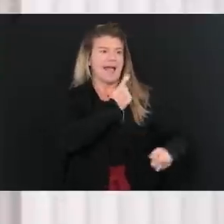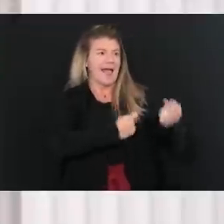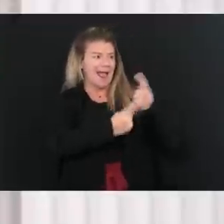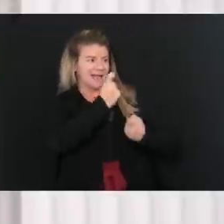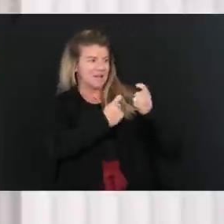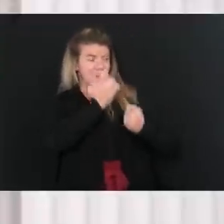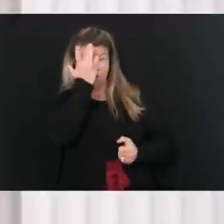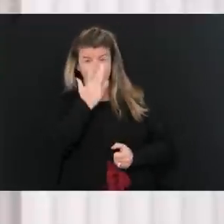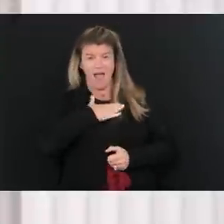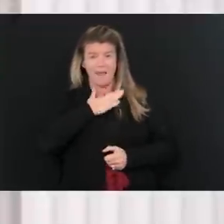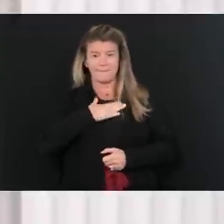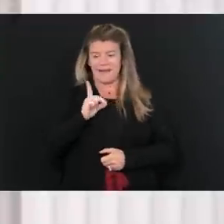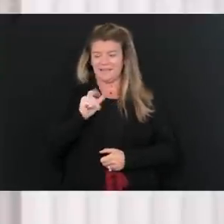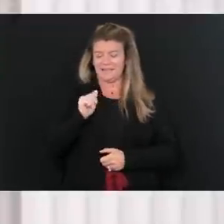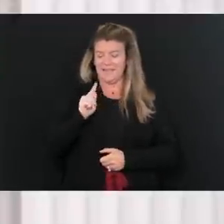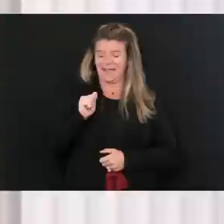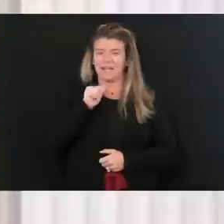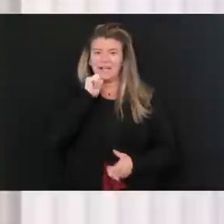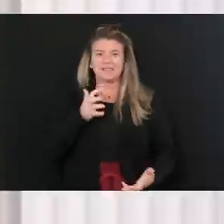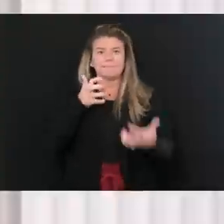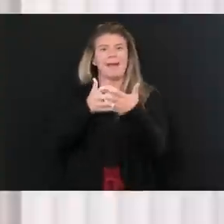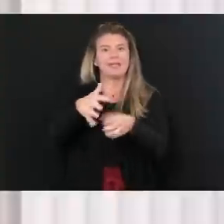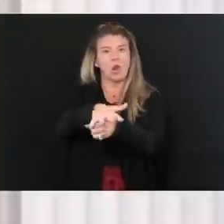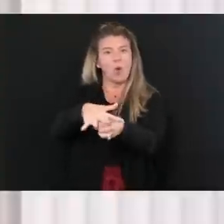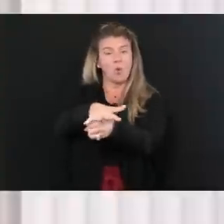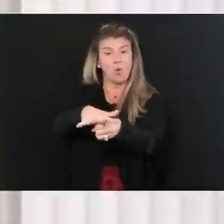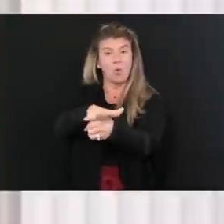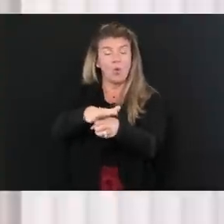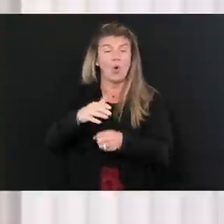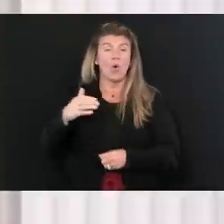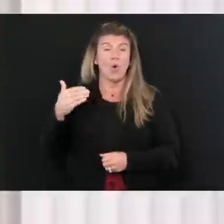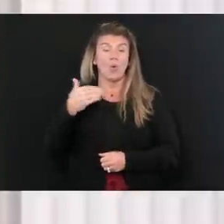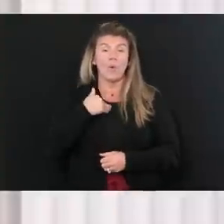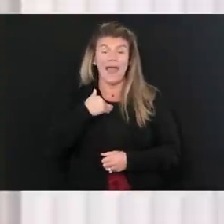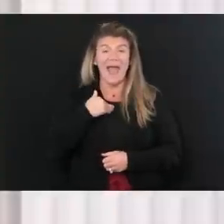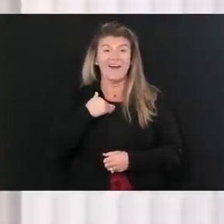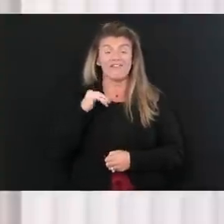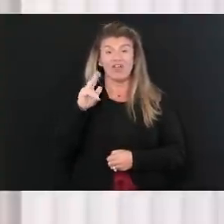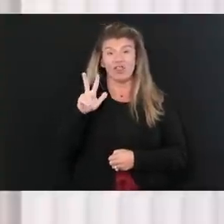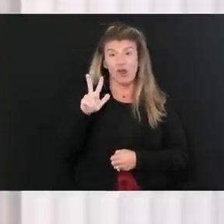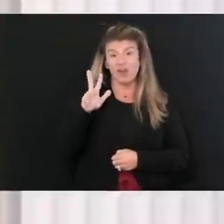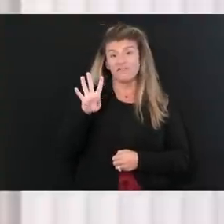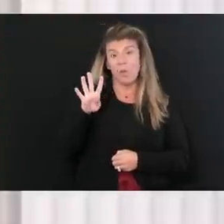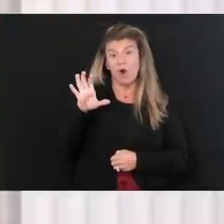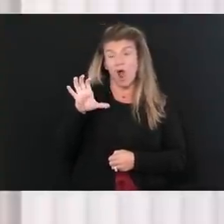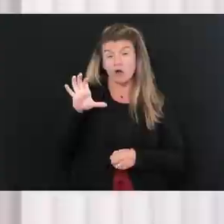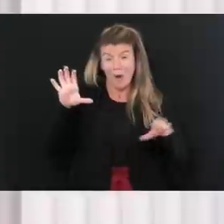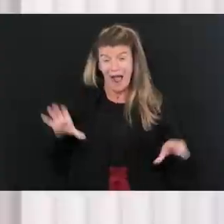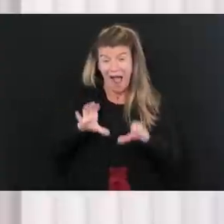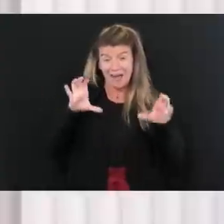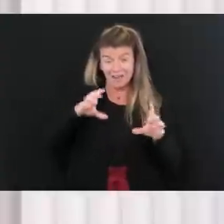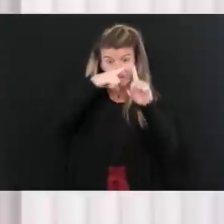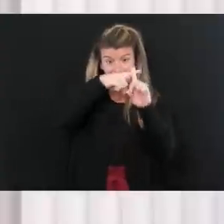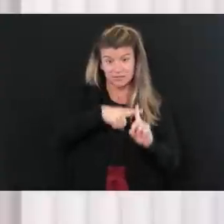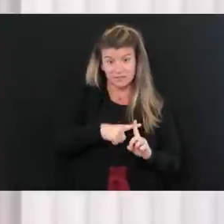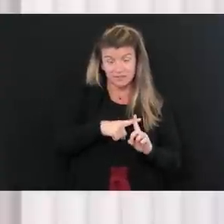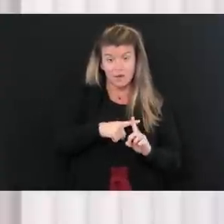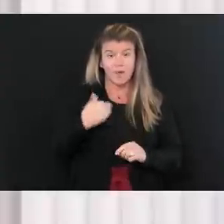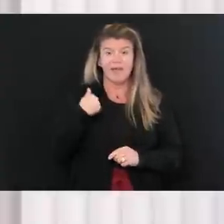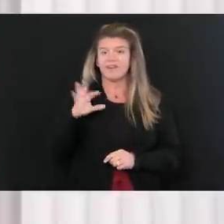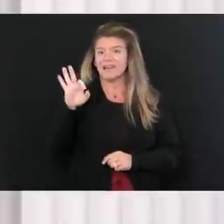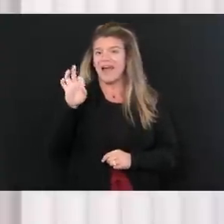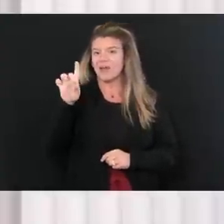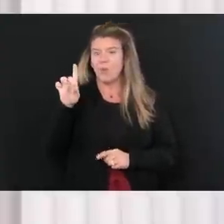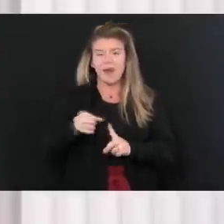our data doesn't match local data. We have over 3,400 active cases in the state. We have about 91 outbreaks right now.